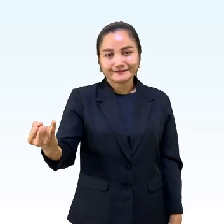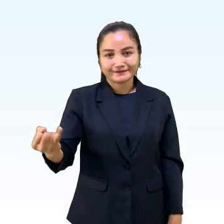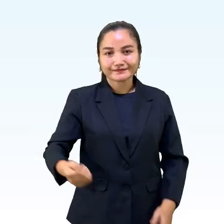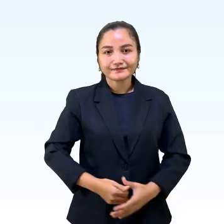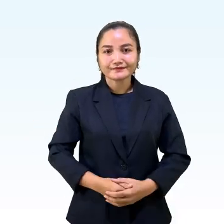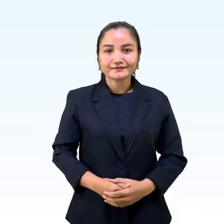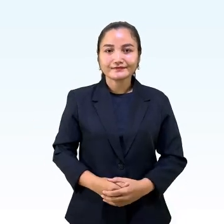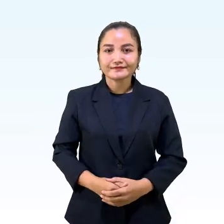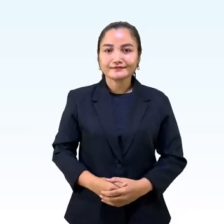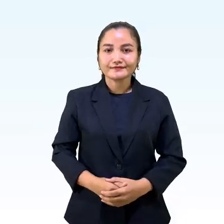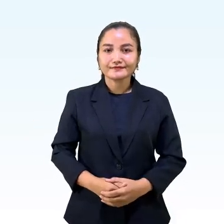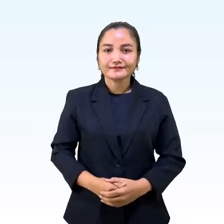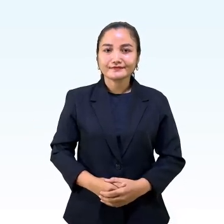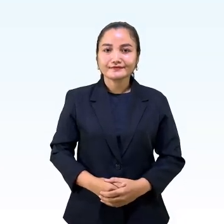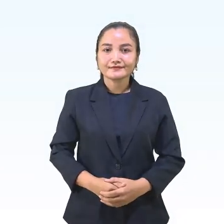child.